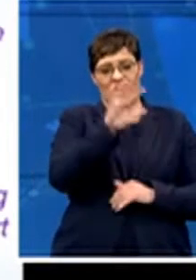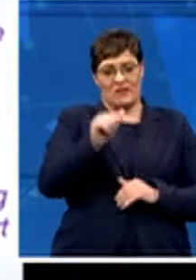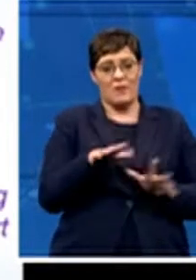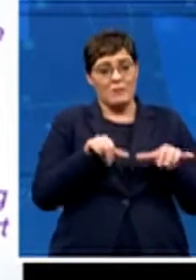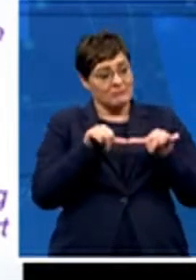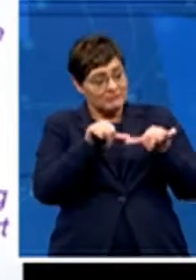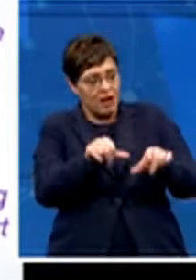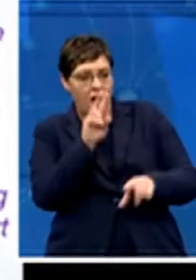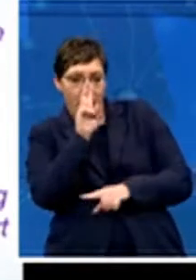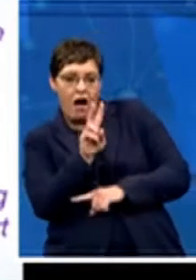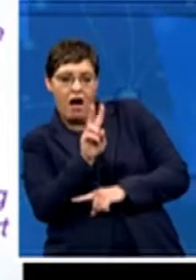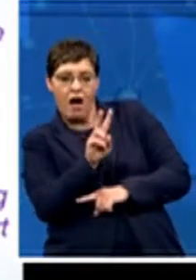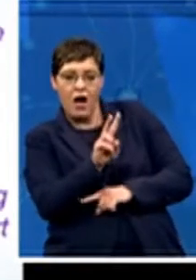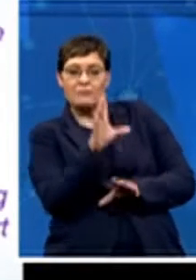game.